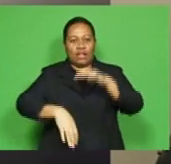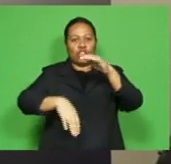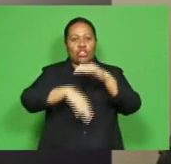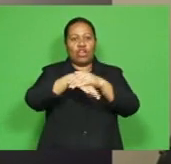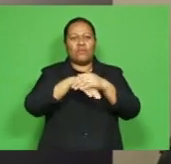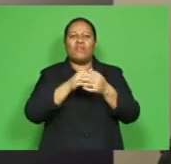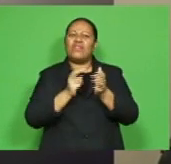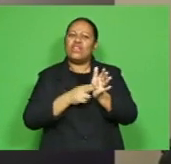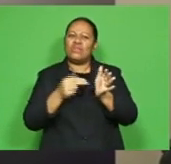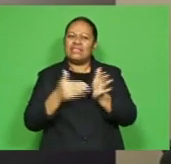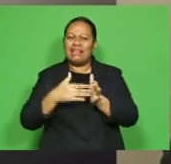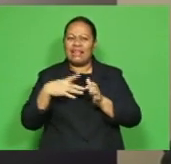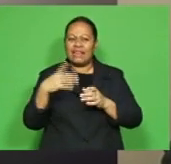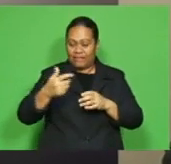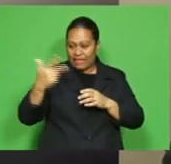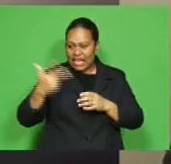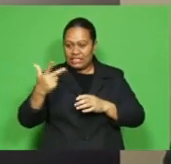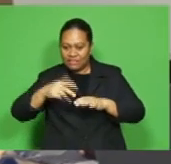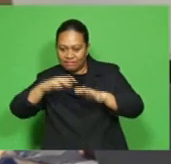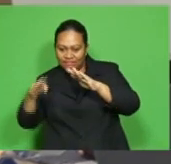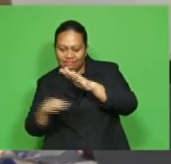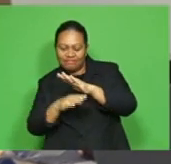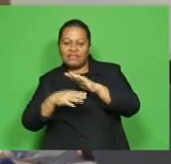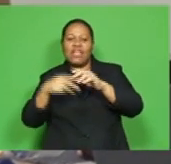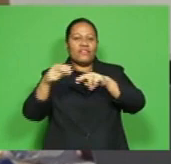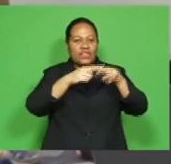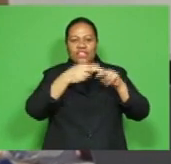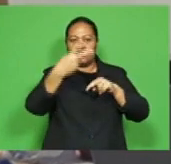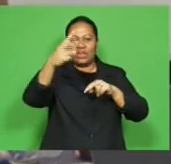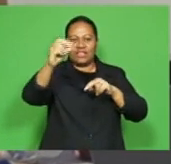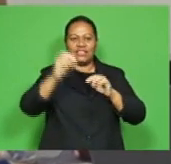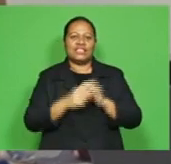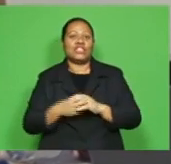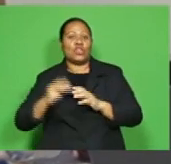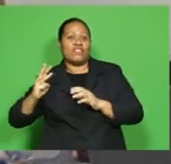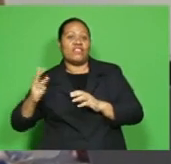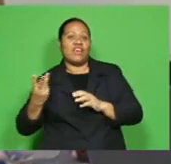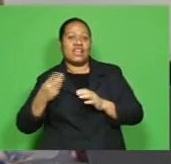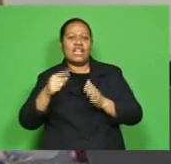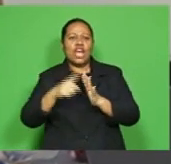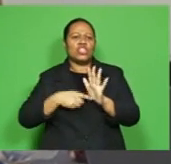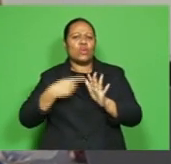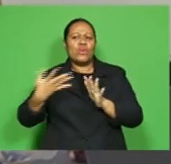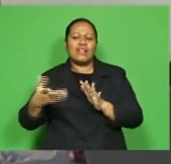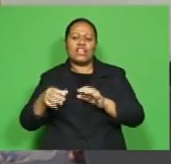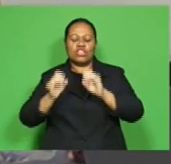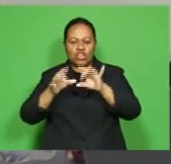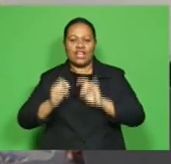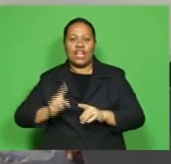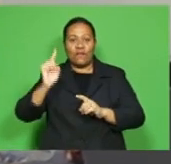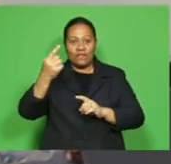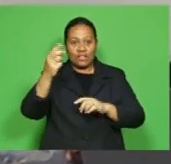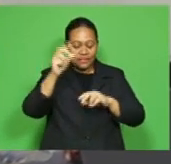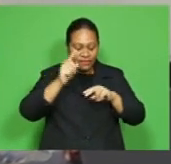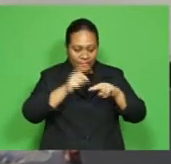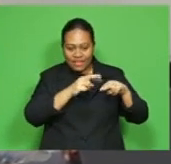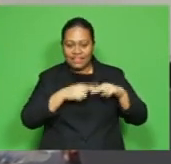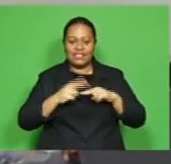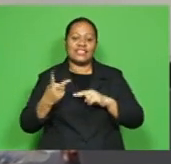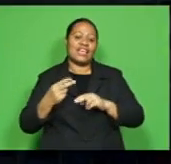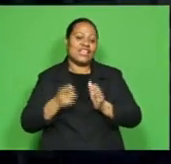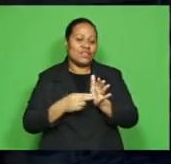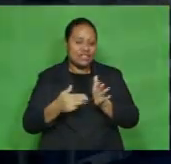of New Zealand, who had 18 points. The third position was held by Joe Leong of Australia, who amassed 13 points.